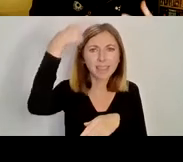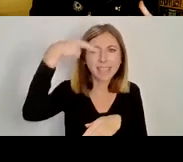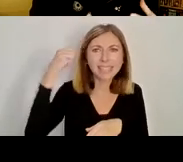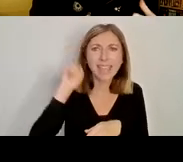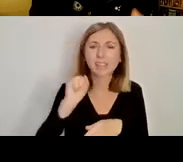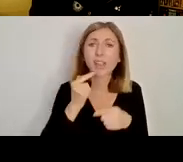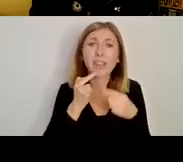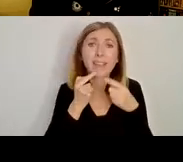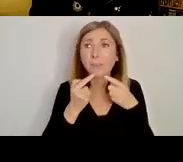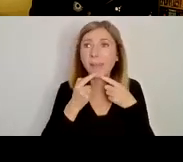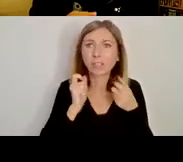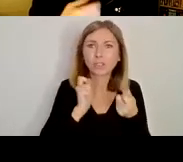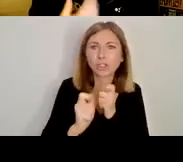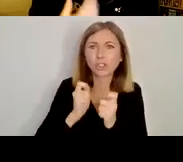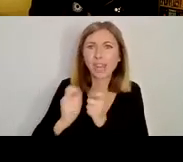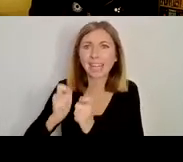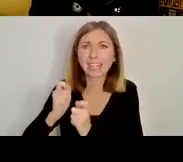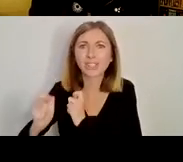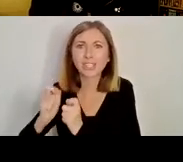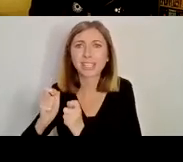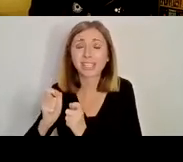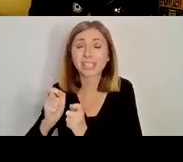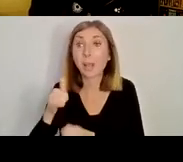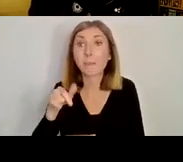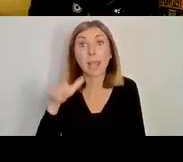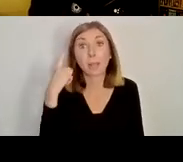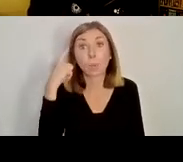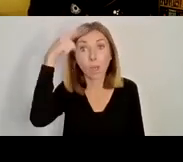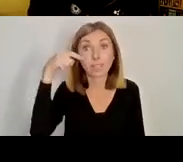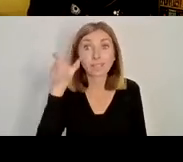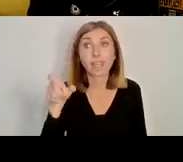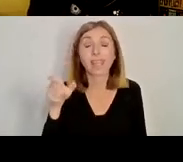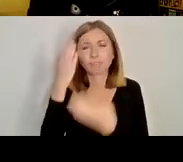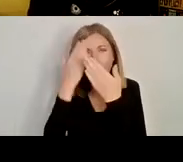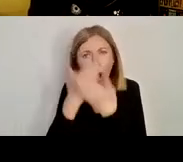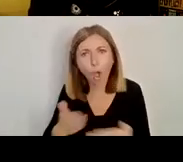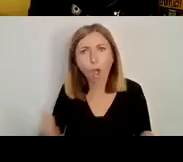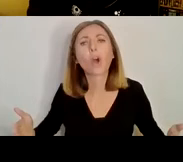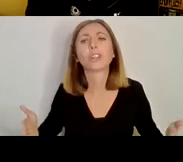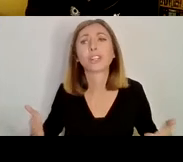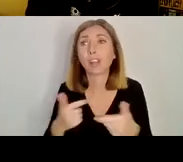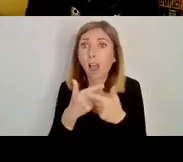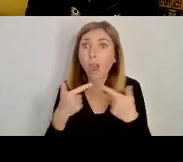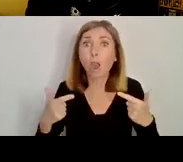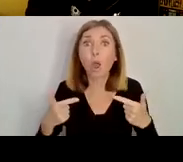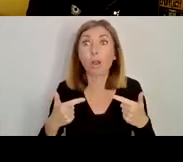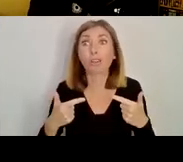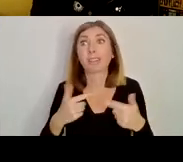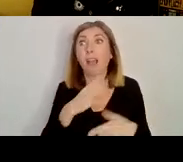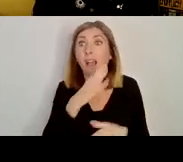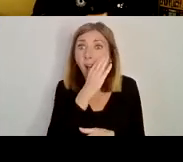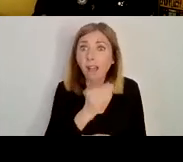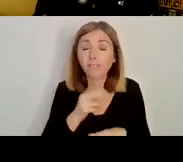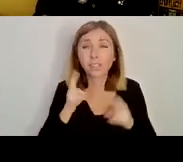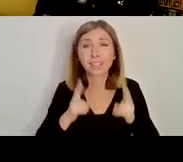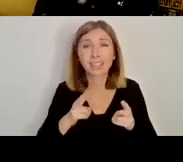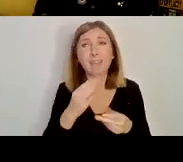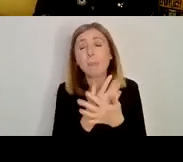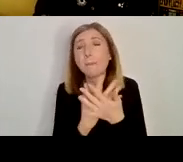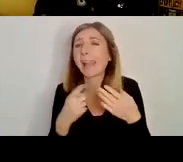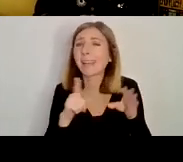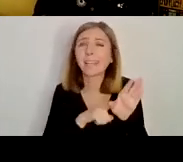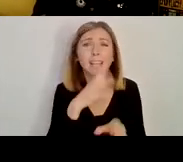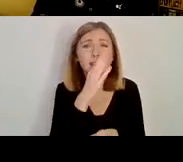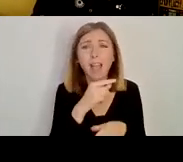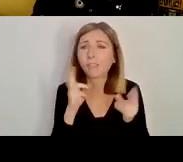isn't static. A saint may be venerated hugely in the decades after his or her lifetime. That veneration